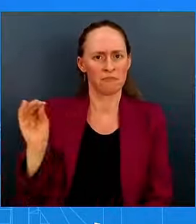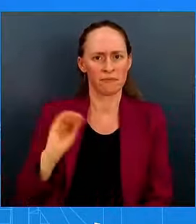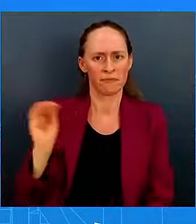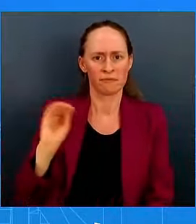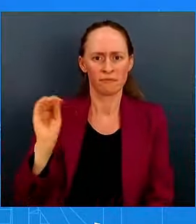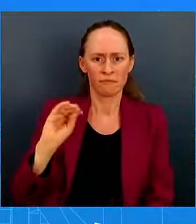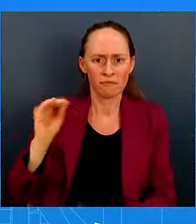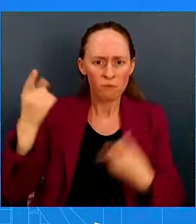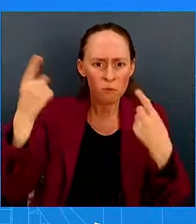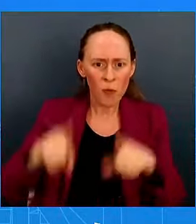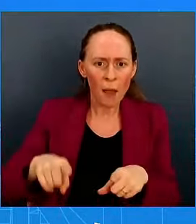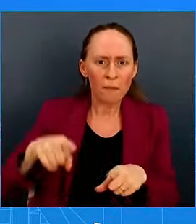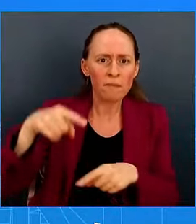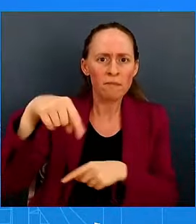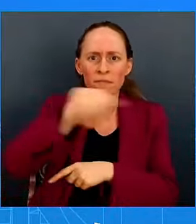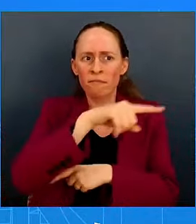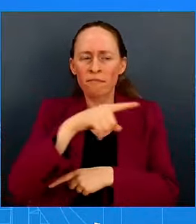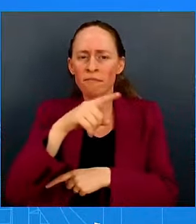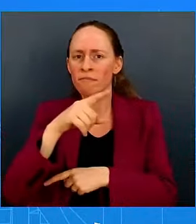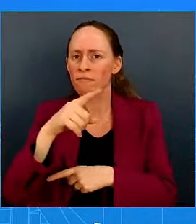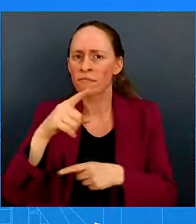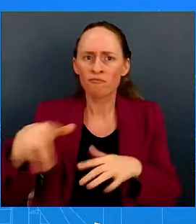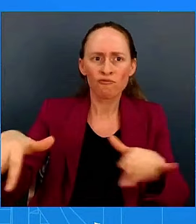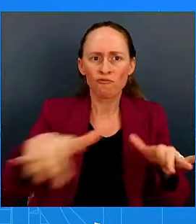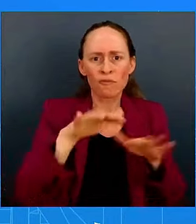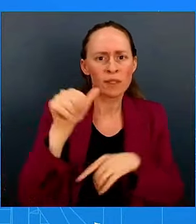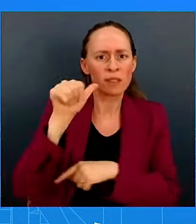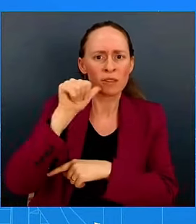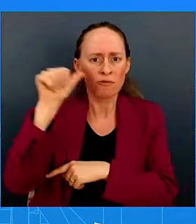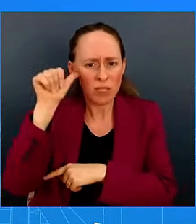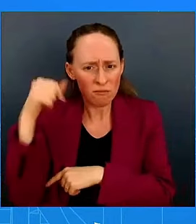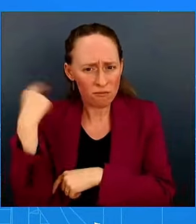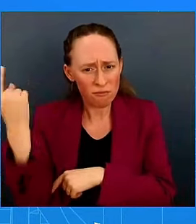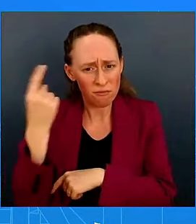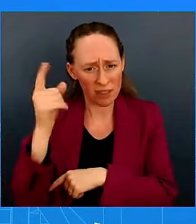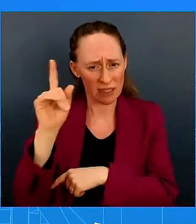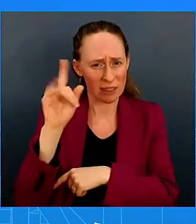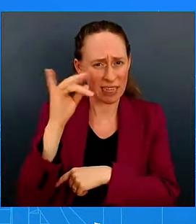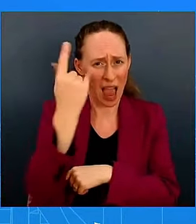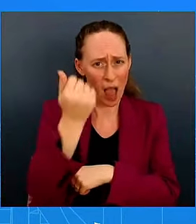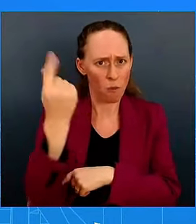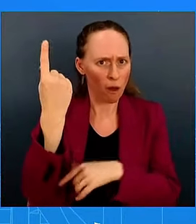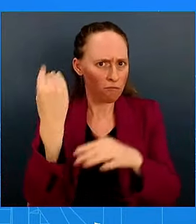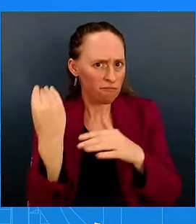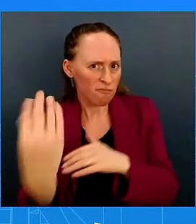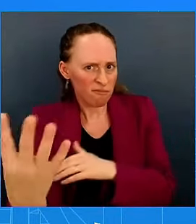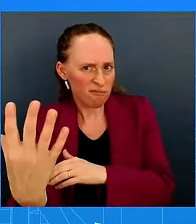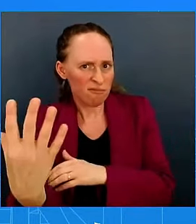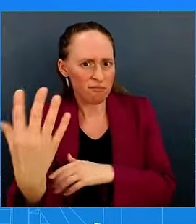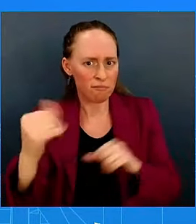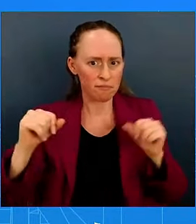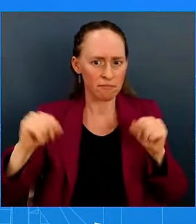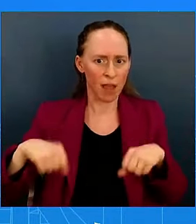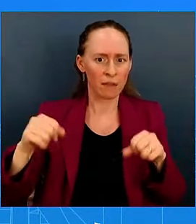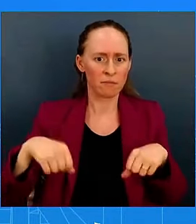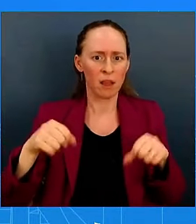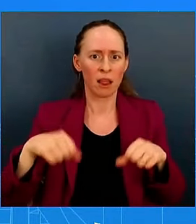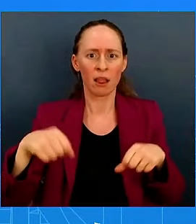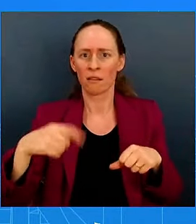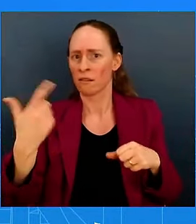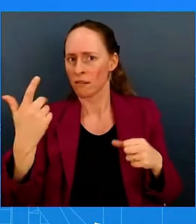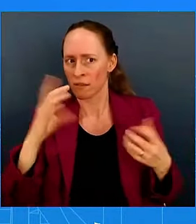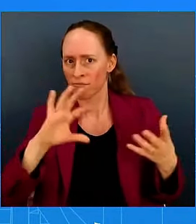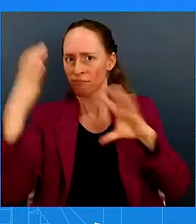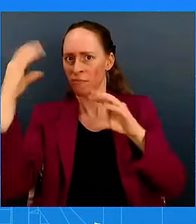Was there any heads-up given yesterday that there would be more attacks in Lebanon today? Well, I'd refer you to the Defense